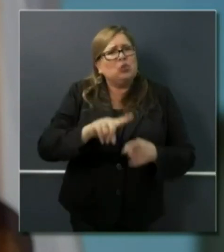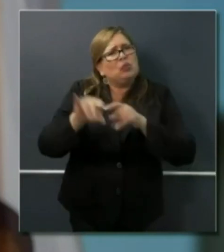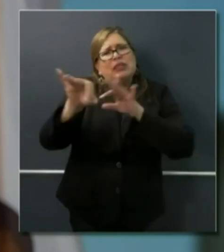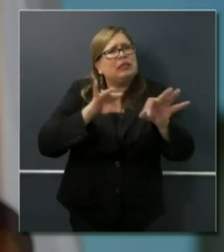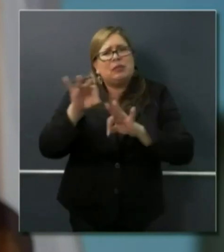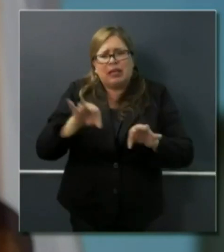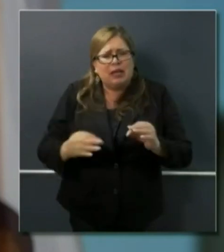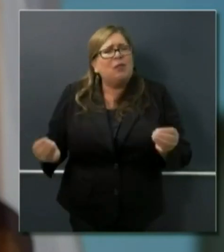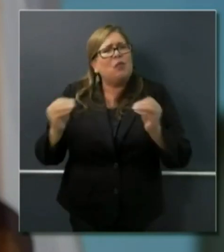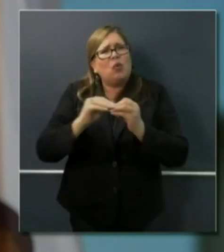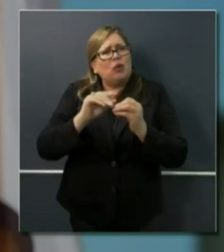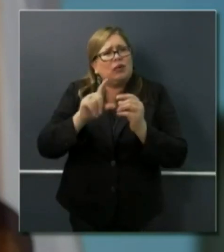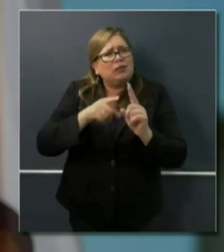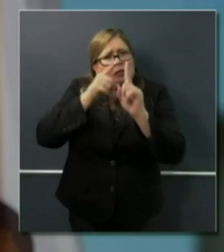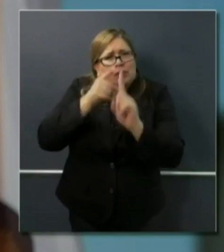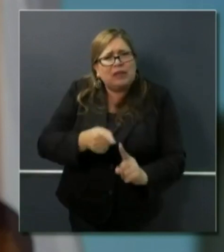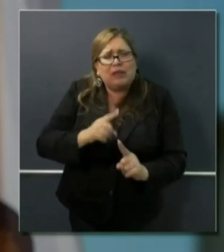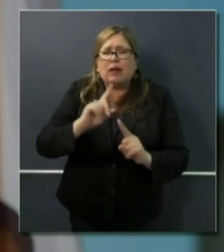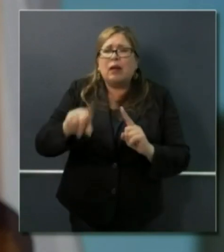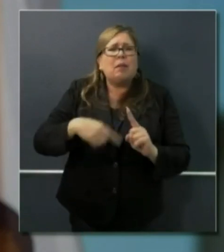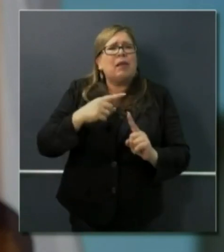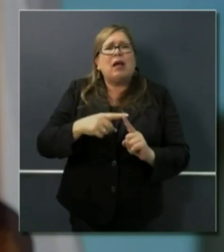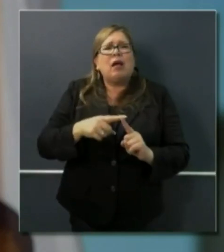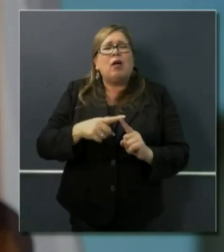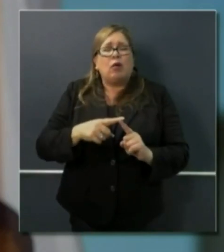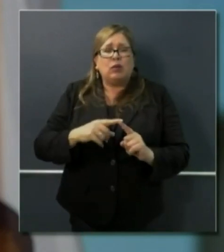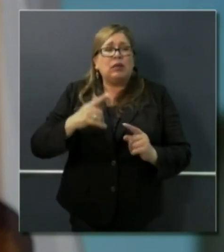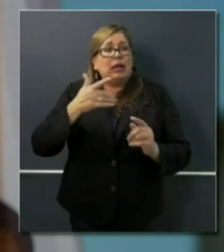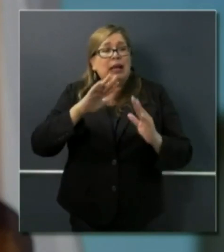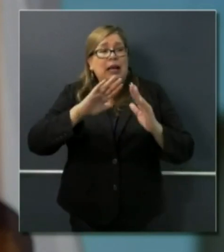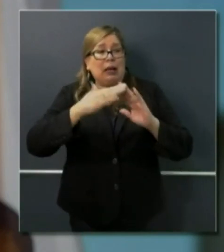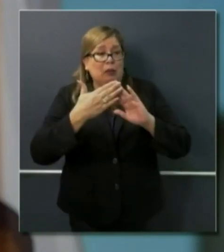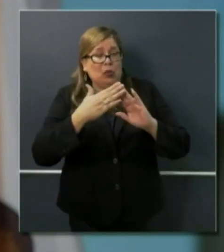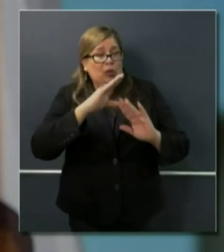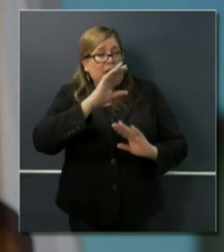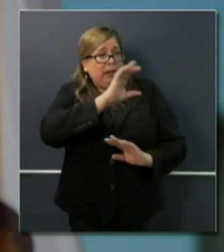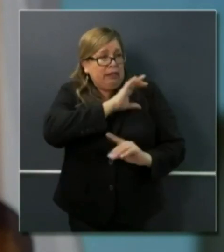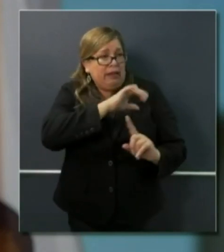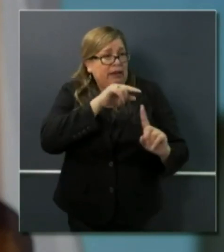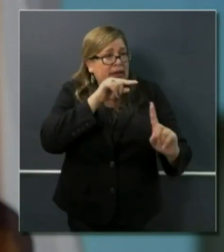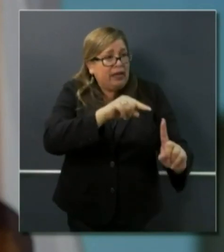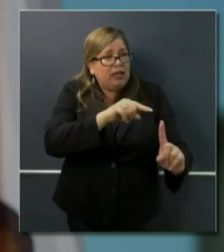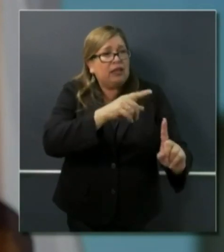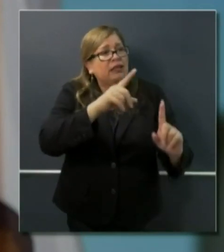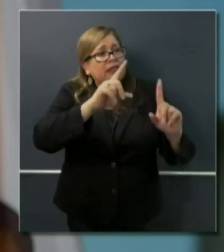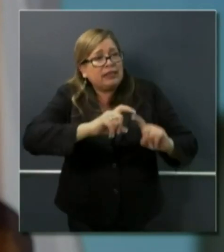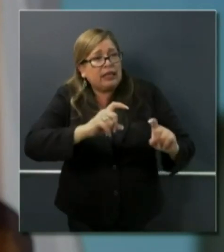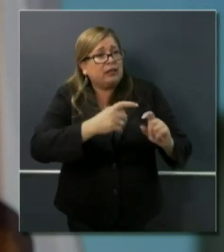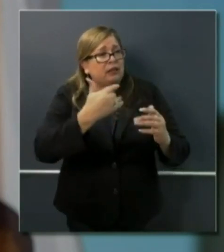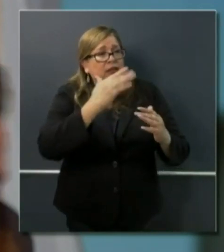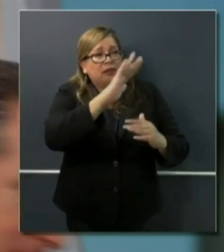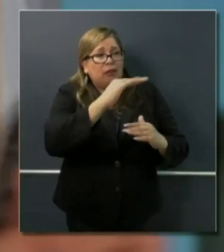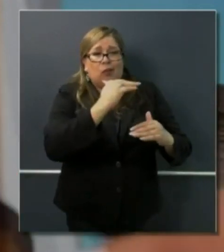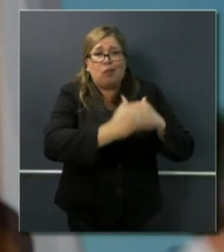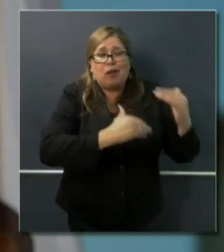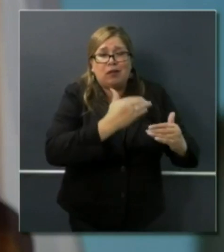bit more specifically about the granularity of community clinics in relationship to the testing protocols as well.